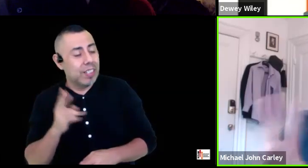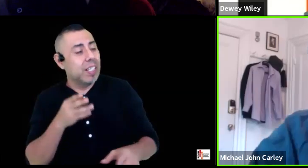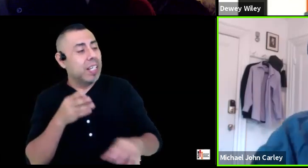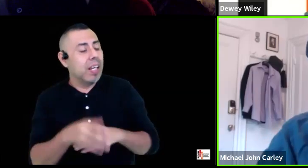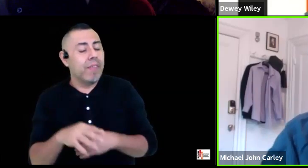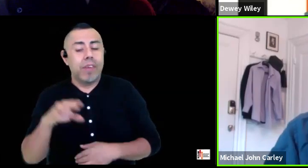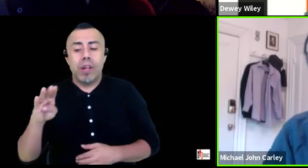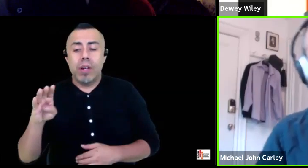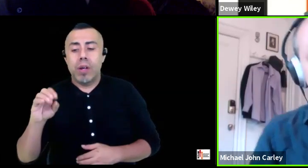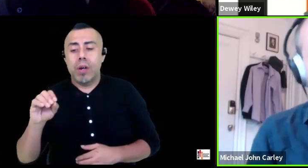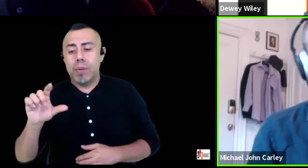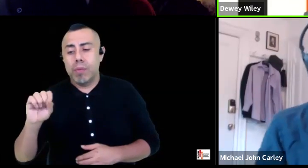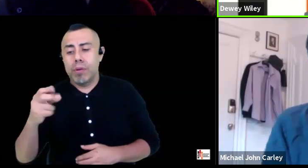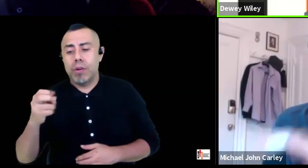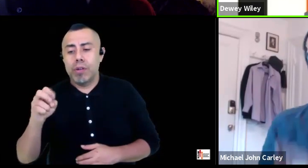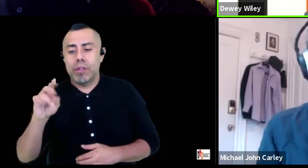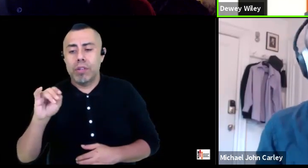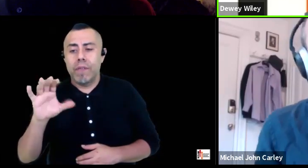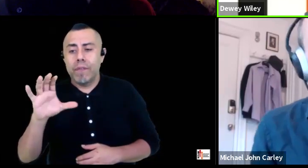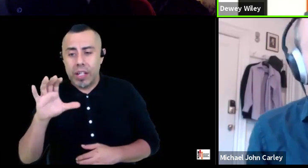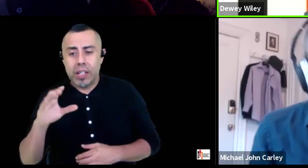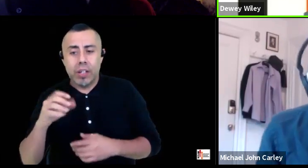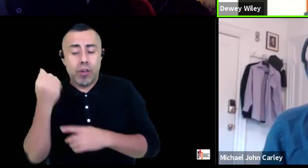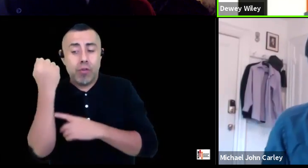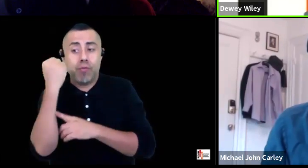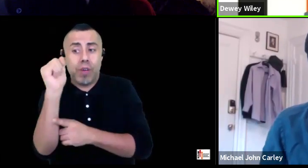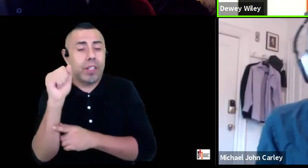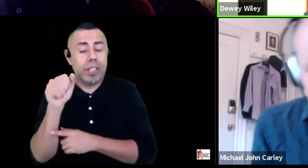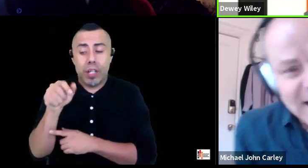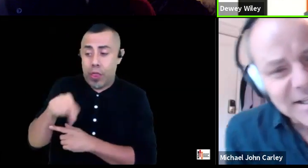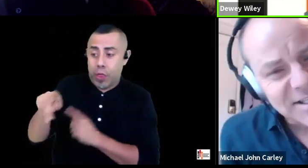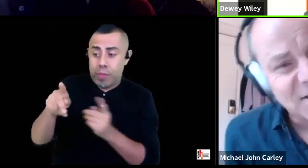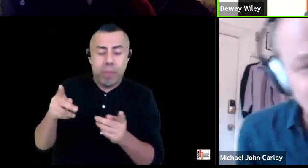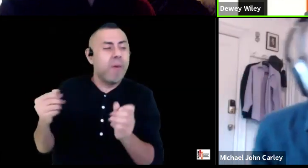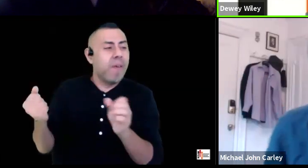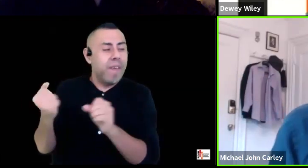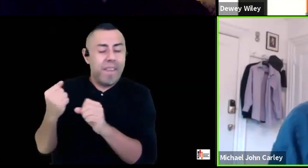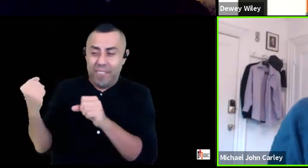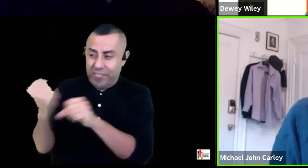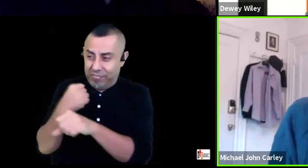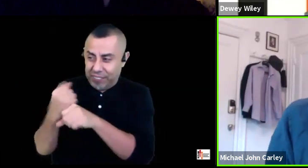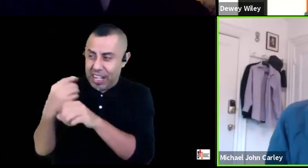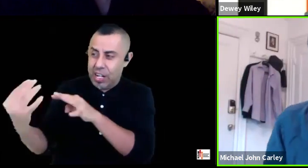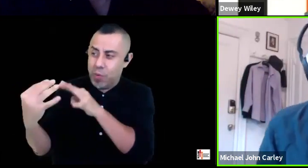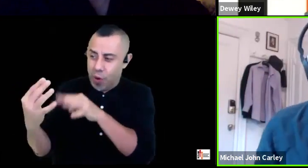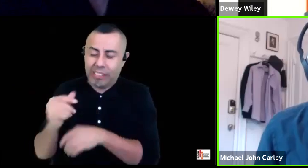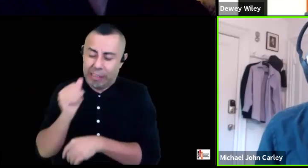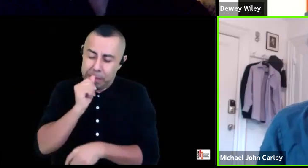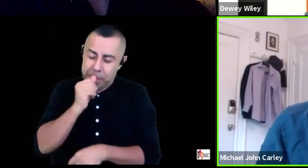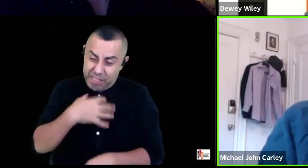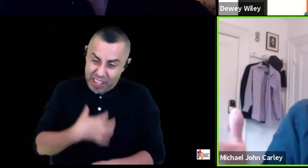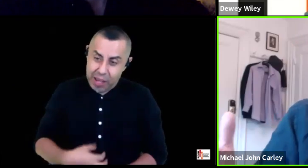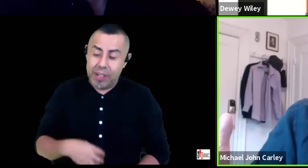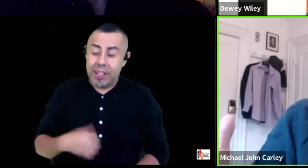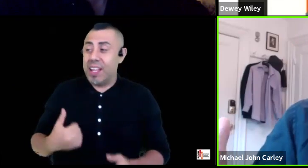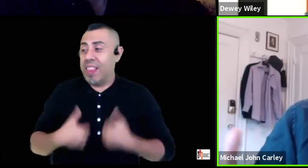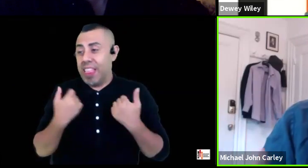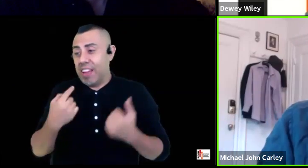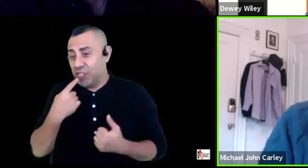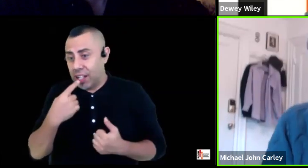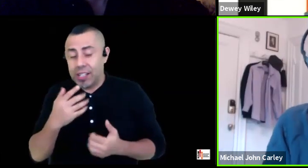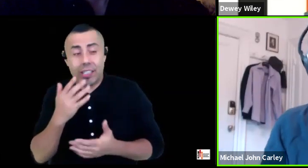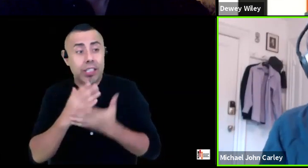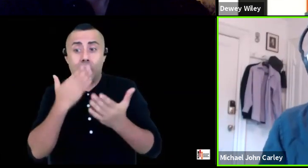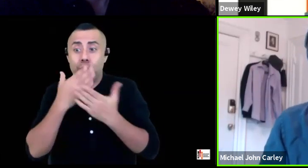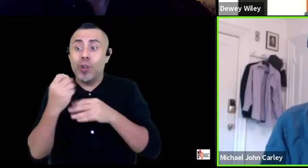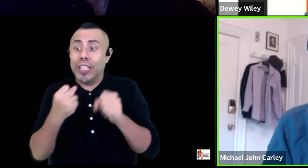all over the place and enduring famine life sucked it sucked then they had a couple of good years and then stalin comes